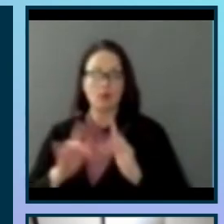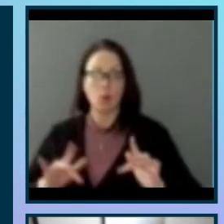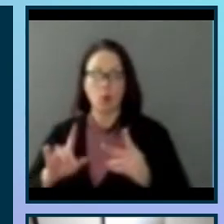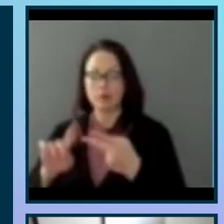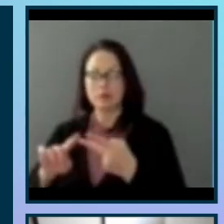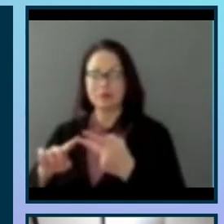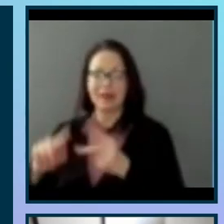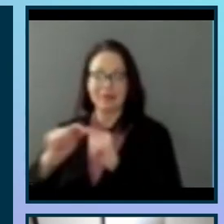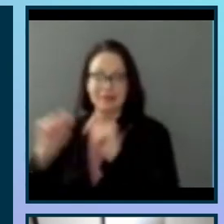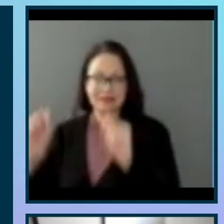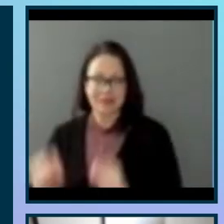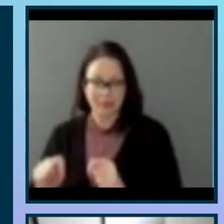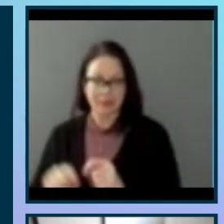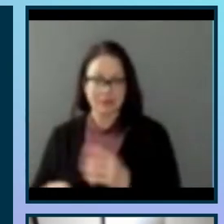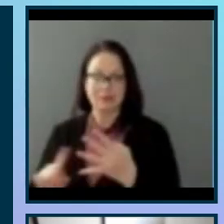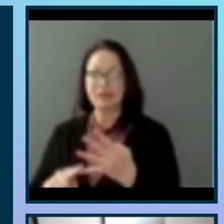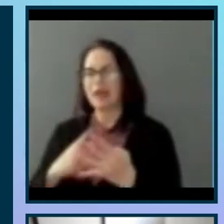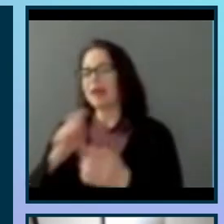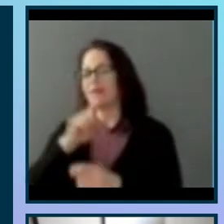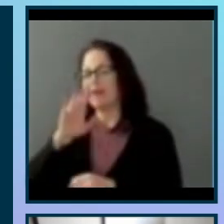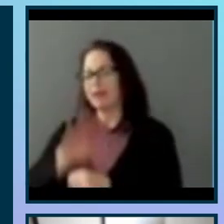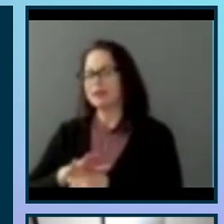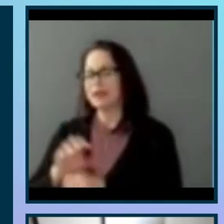the pattern matchings, and the validated species.